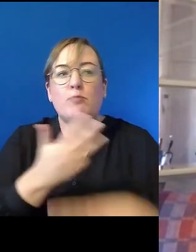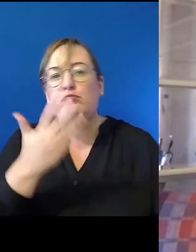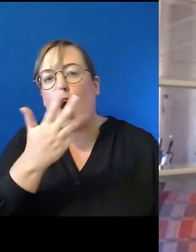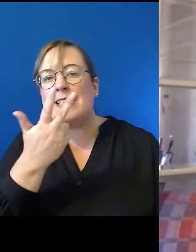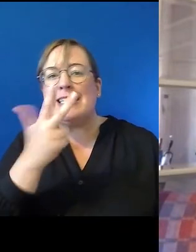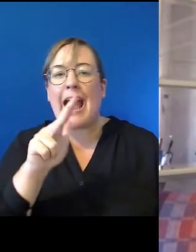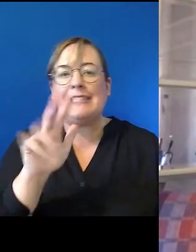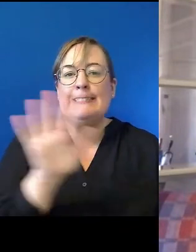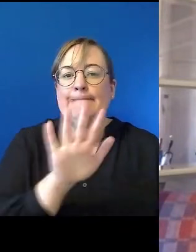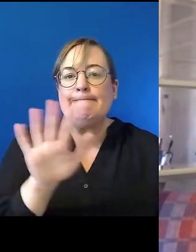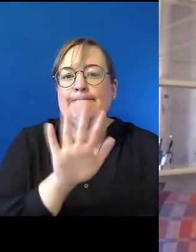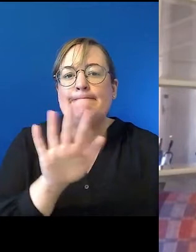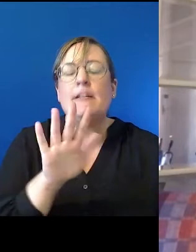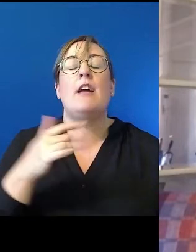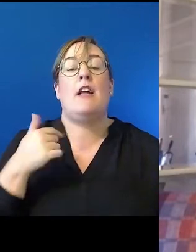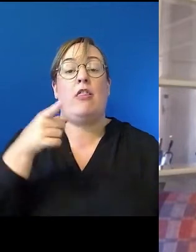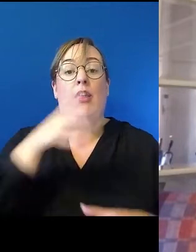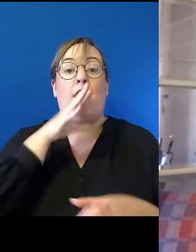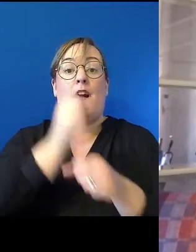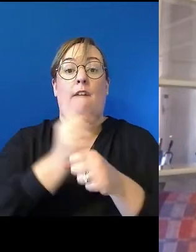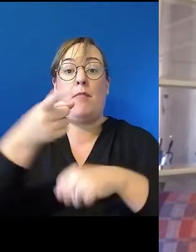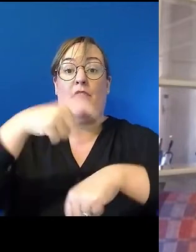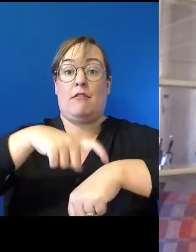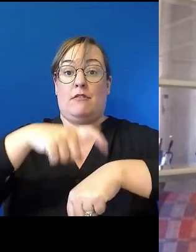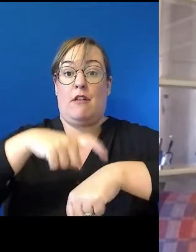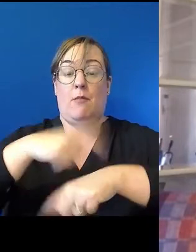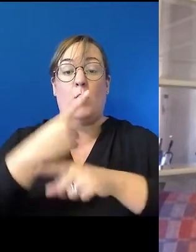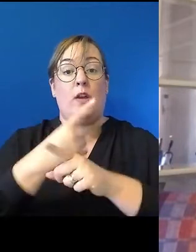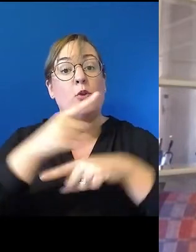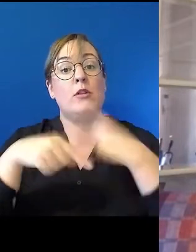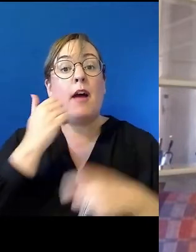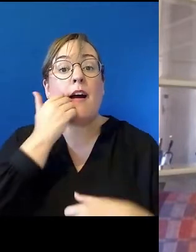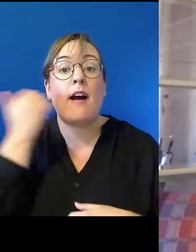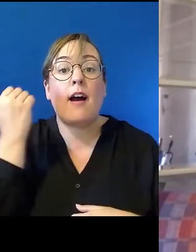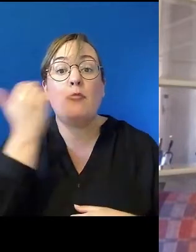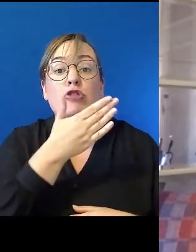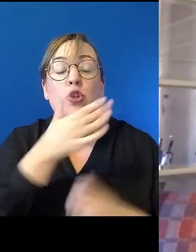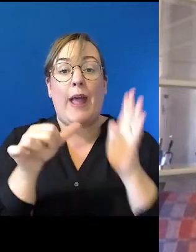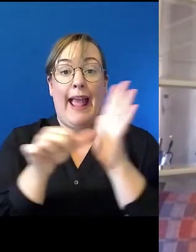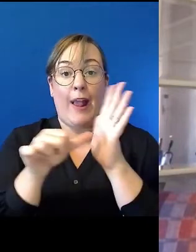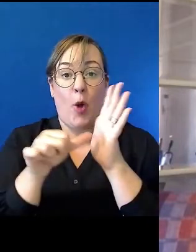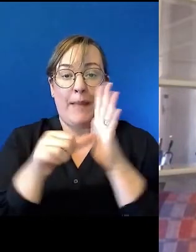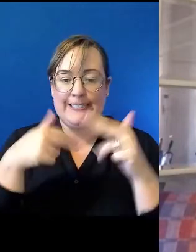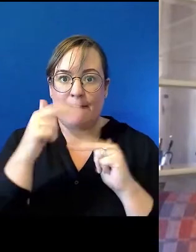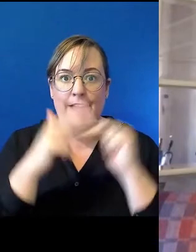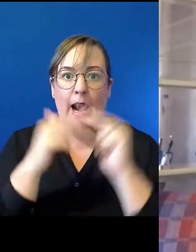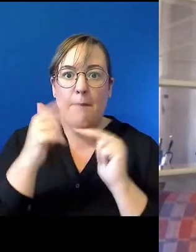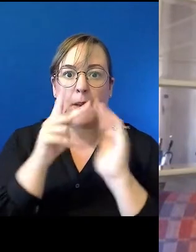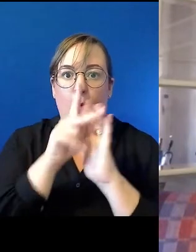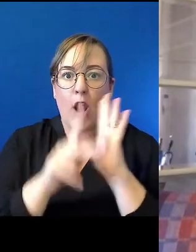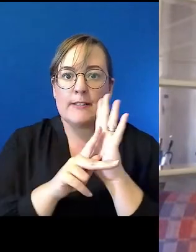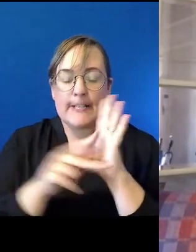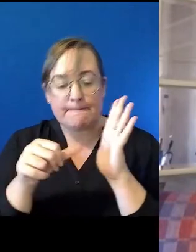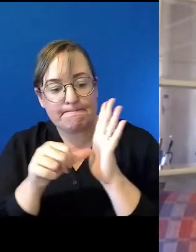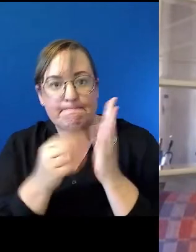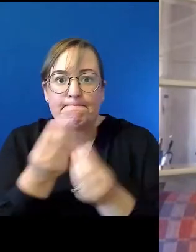the government of the day, we talked about the Aboriginal Economic Development Policy or Aboriginal Employment